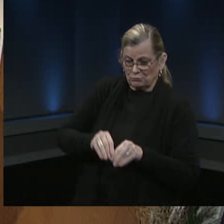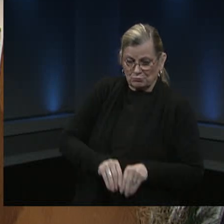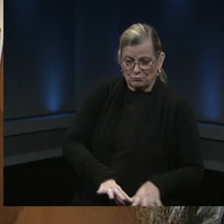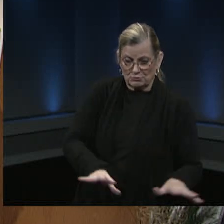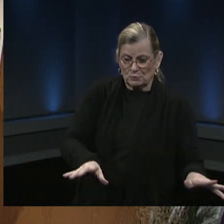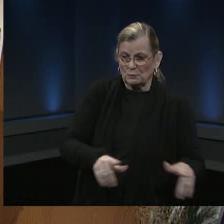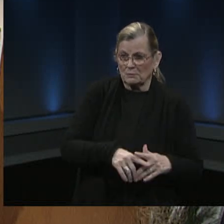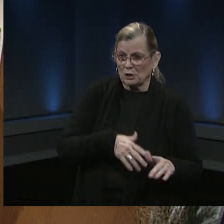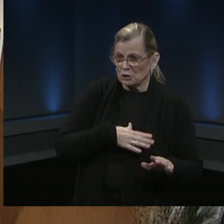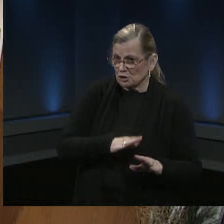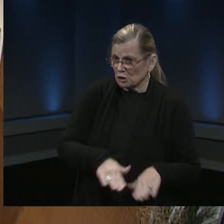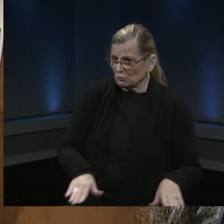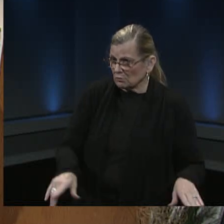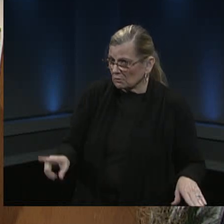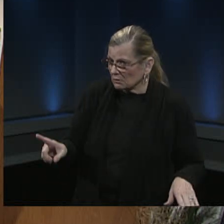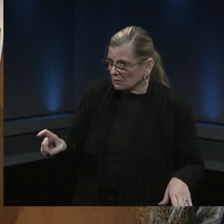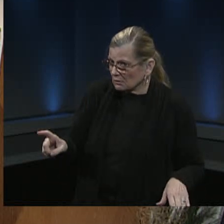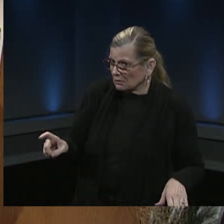inflammatory